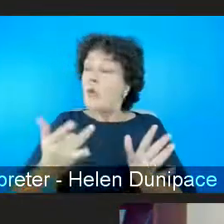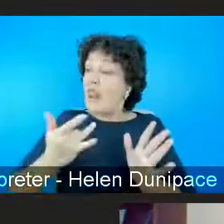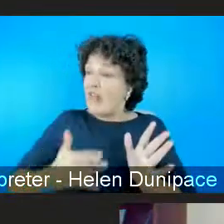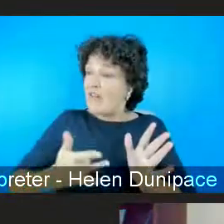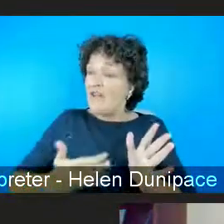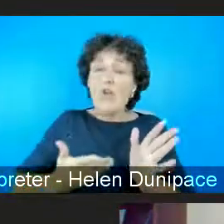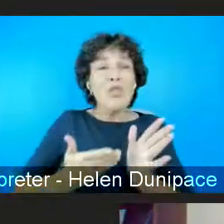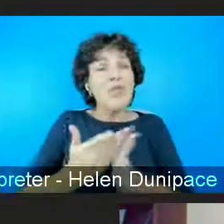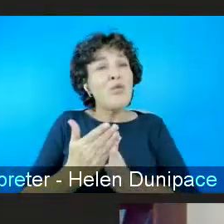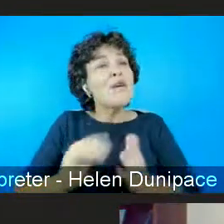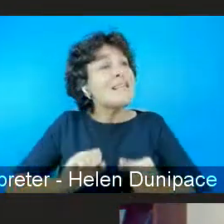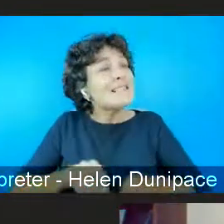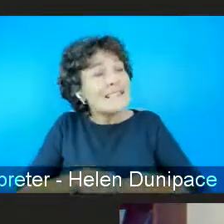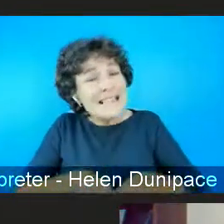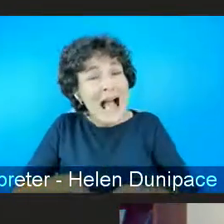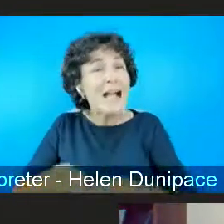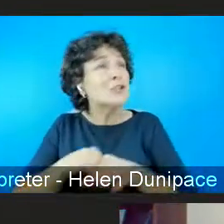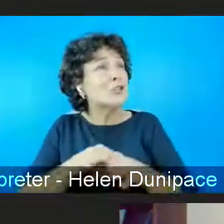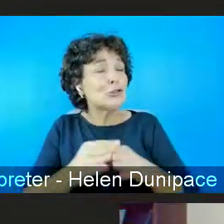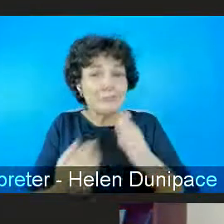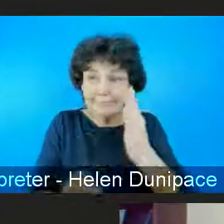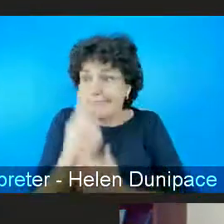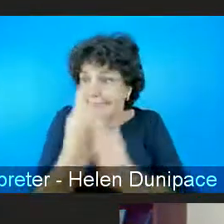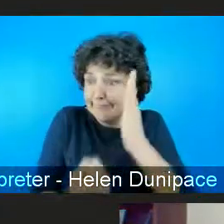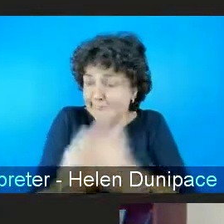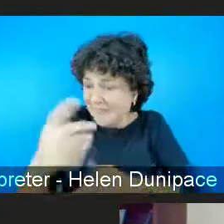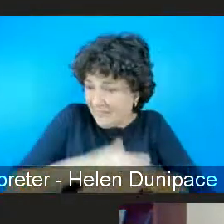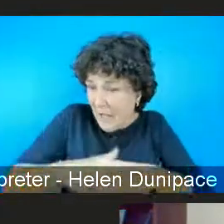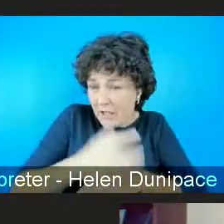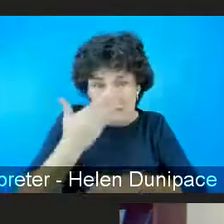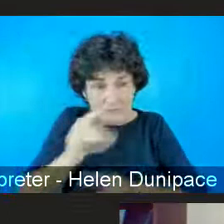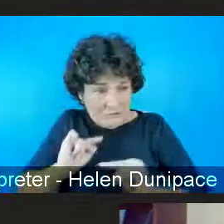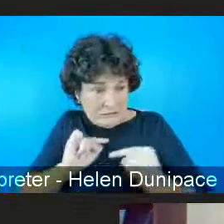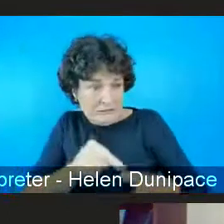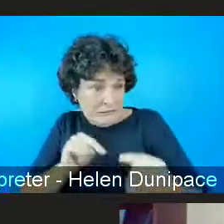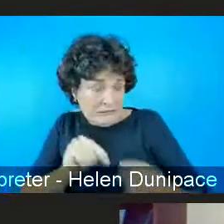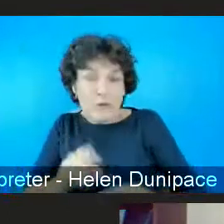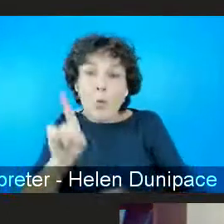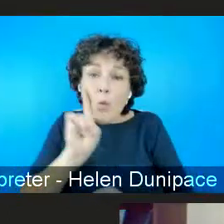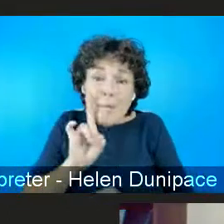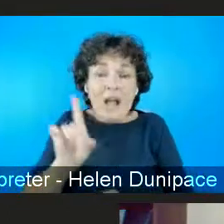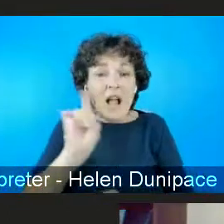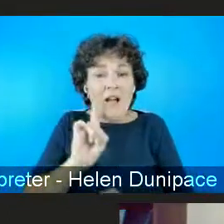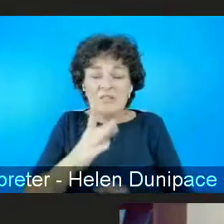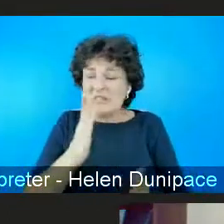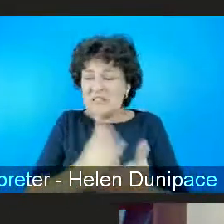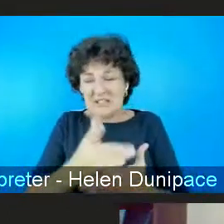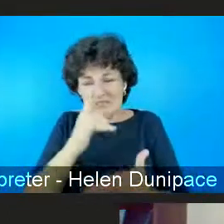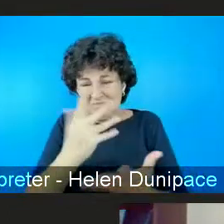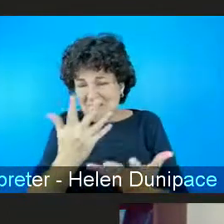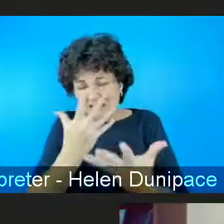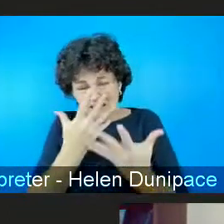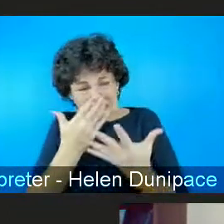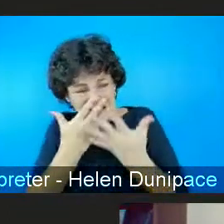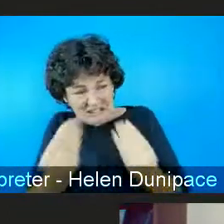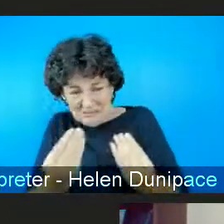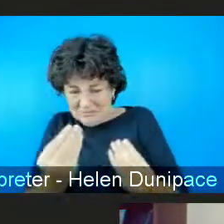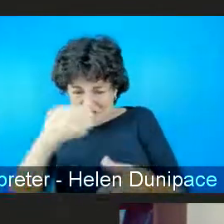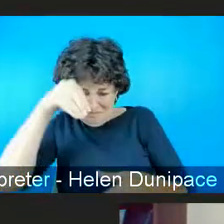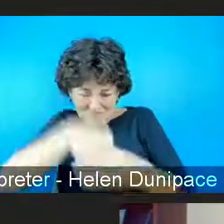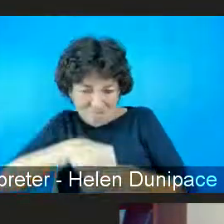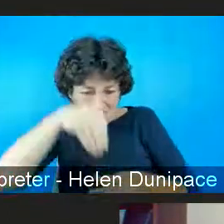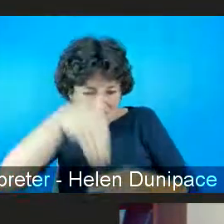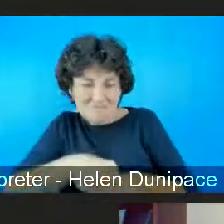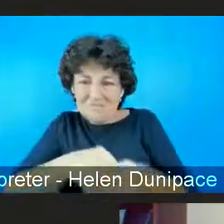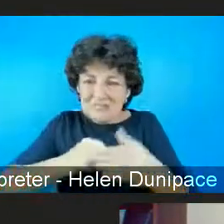national epidemic of violence against women and girls. She went on to describe it as deep rooted, pervasive in society, and